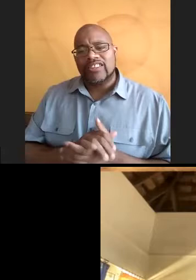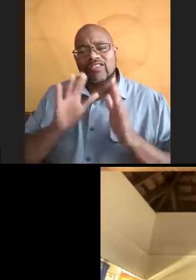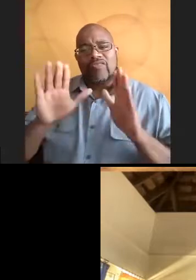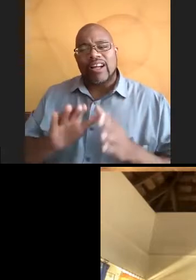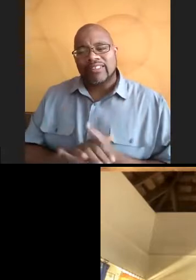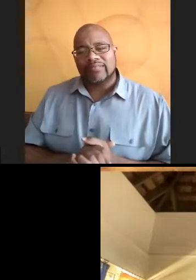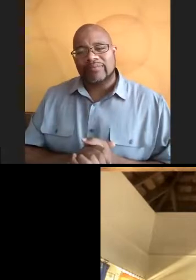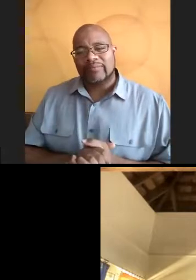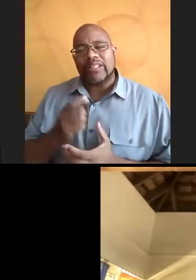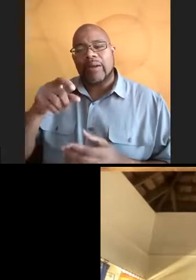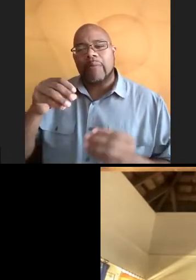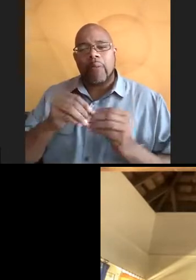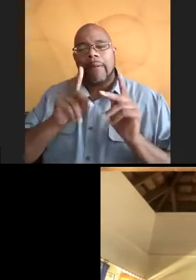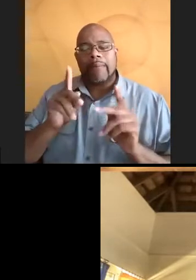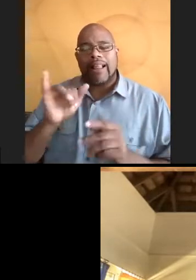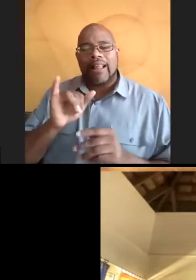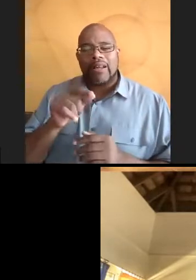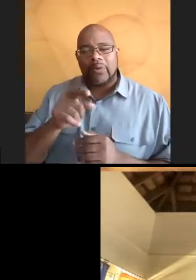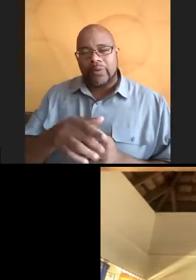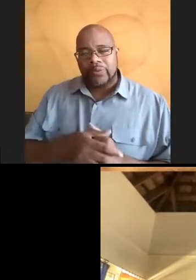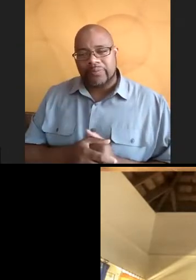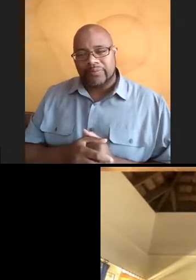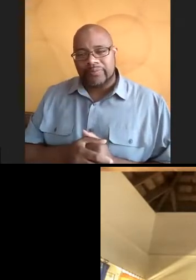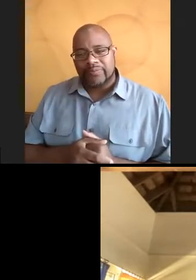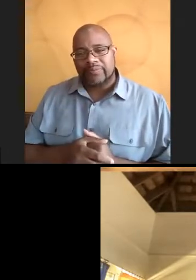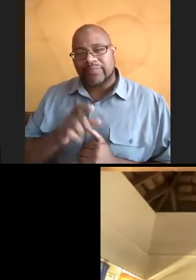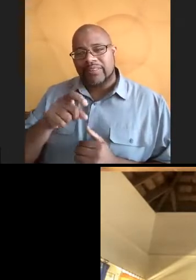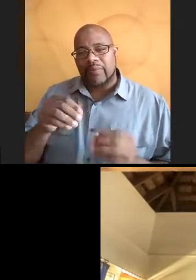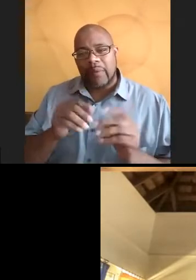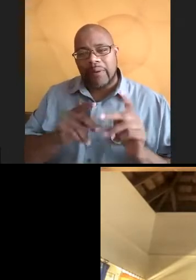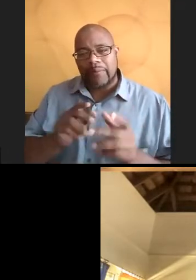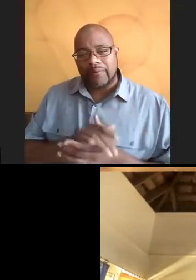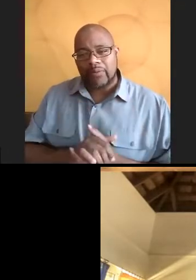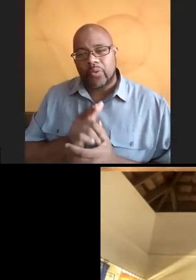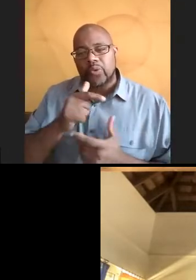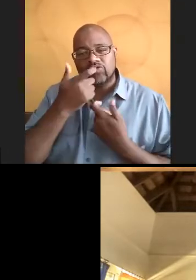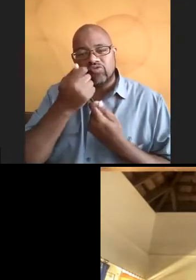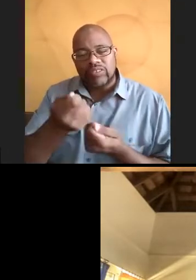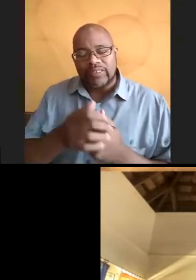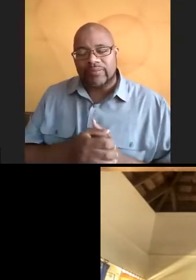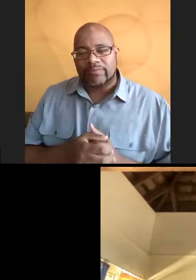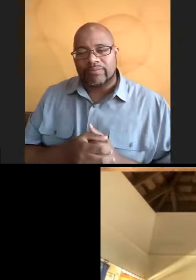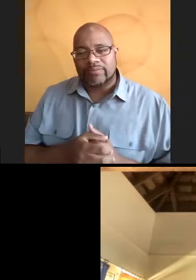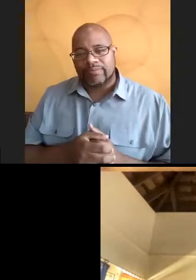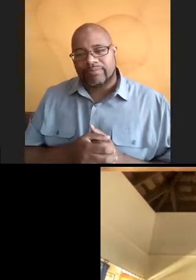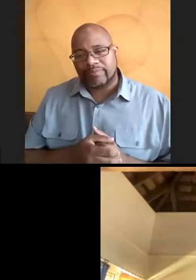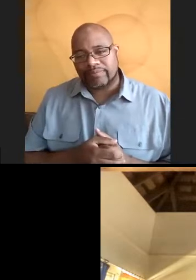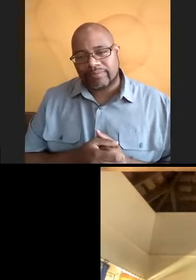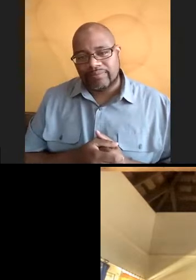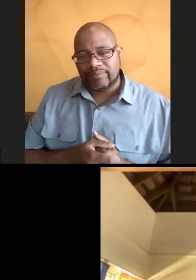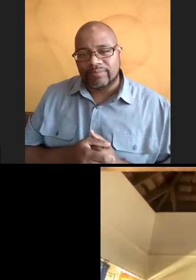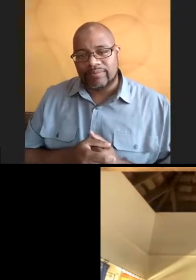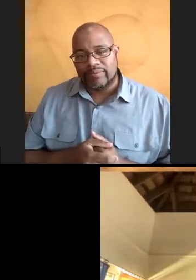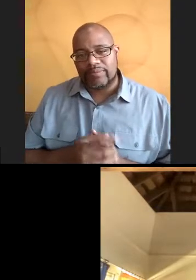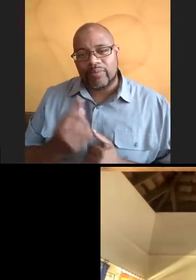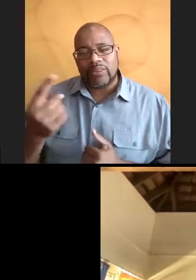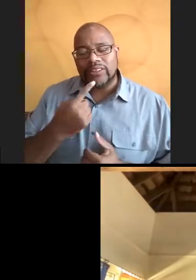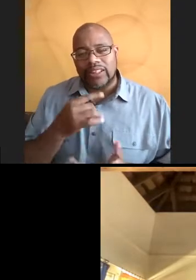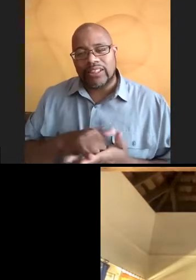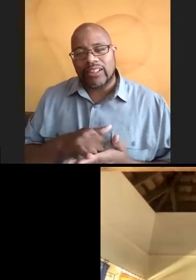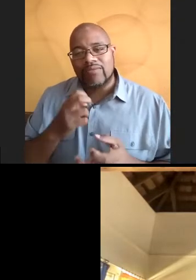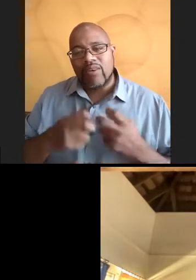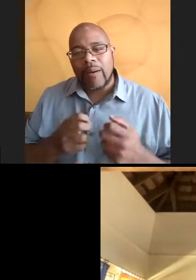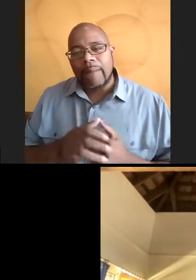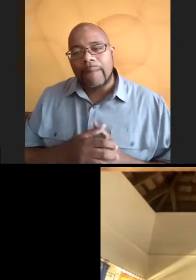That's great. We need more people like you. We need more people who are interested in the ocean. It's a huge place. I always say the problems